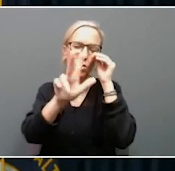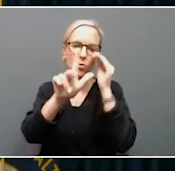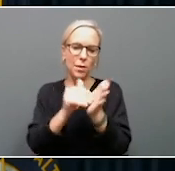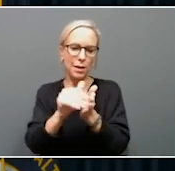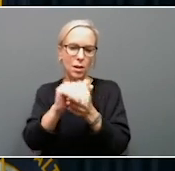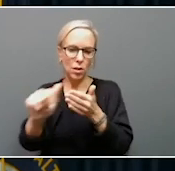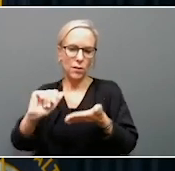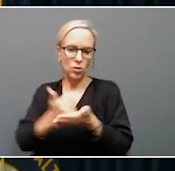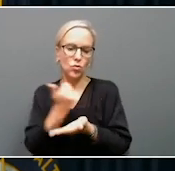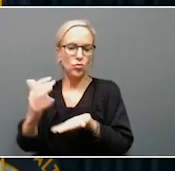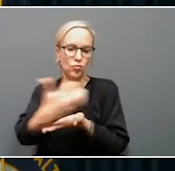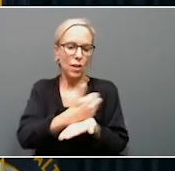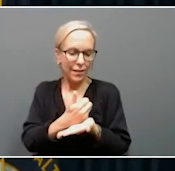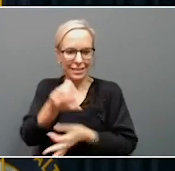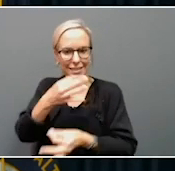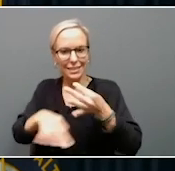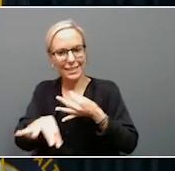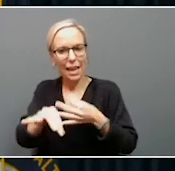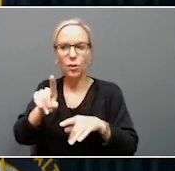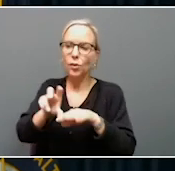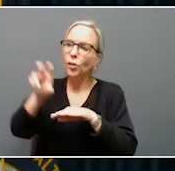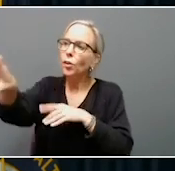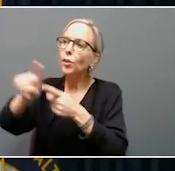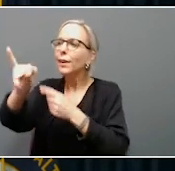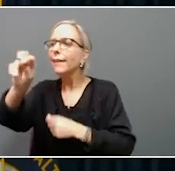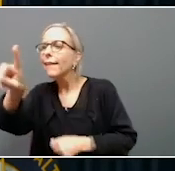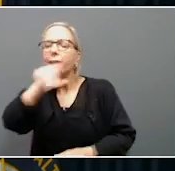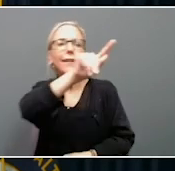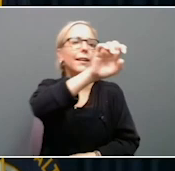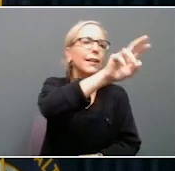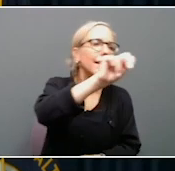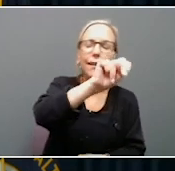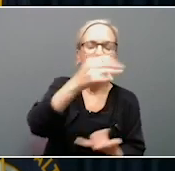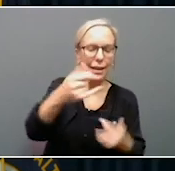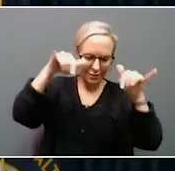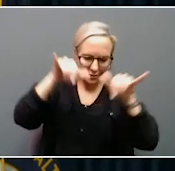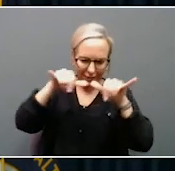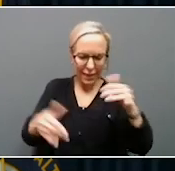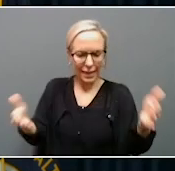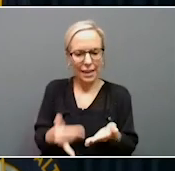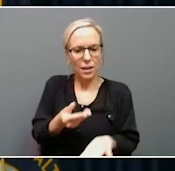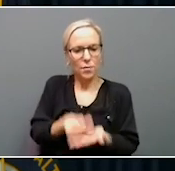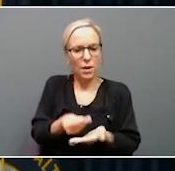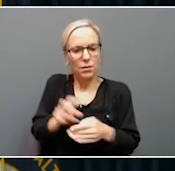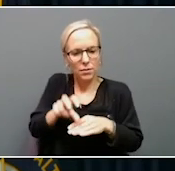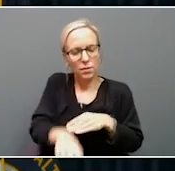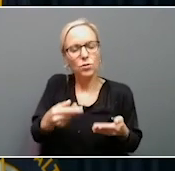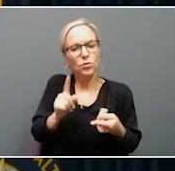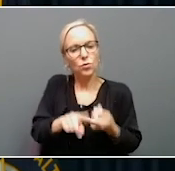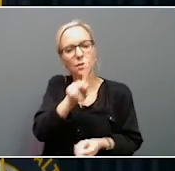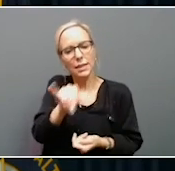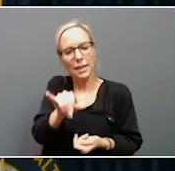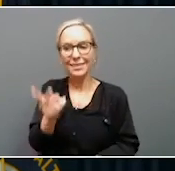new revenue that instead of going to Indiana or Tennessee or surrounding state will stay right here in Kentucky. And as people will see on